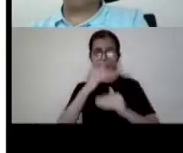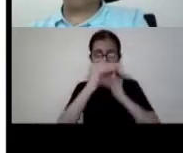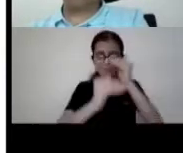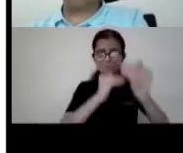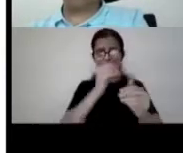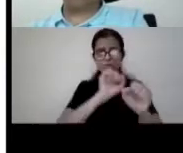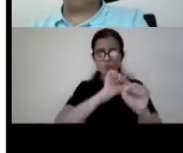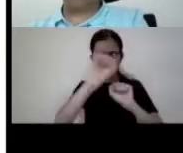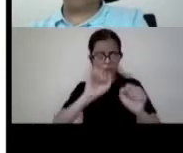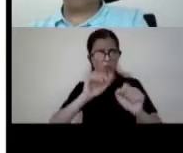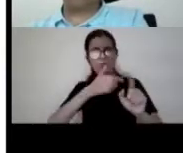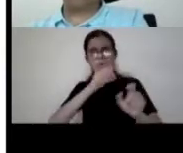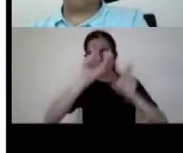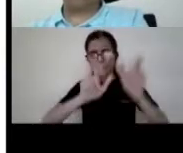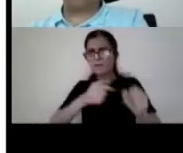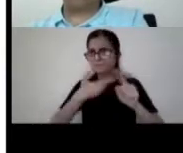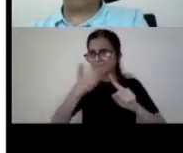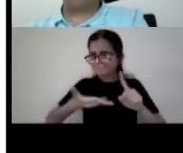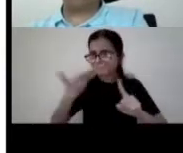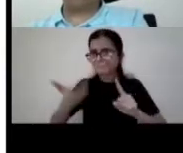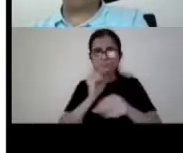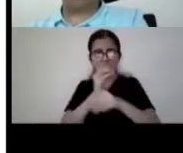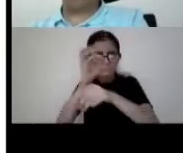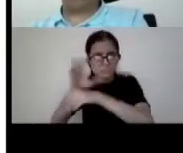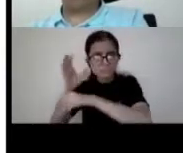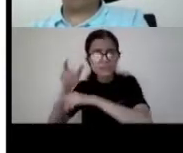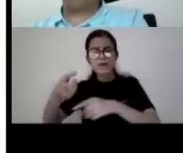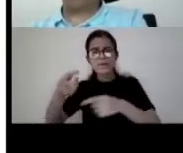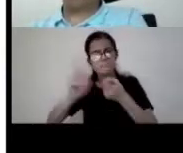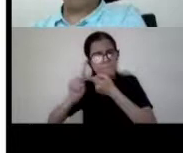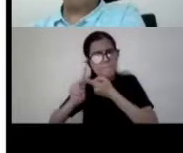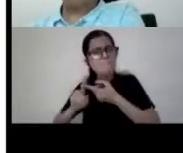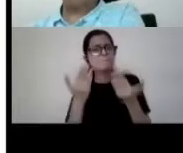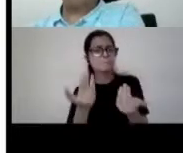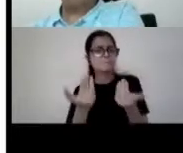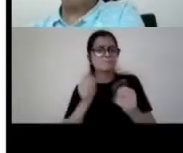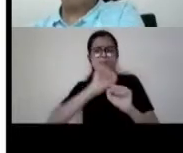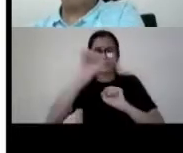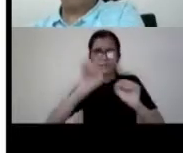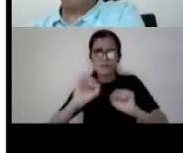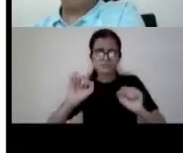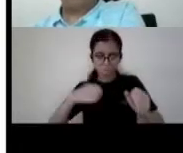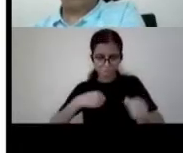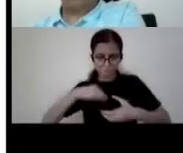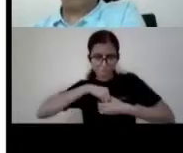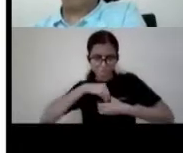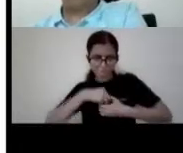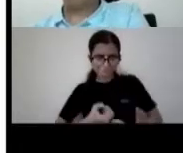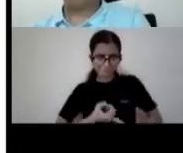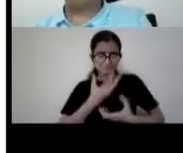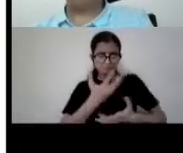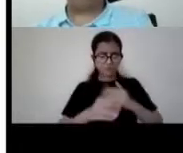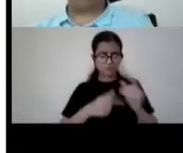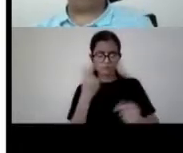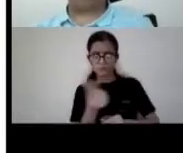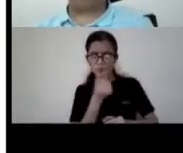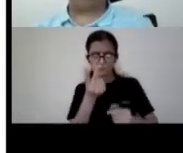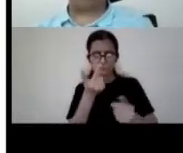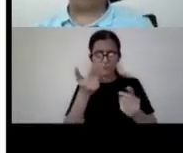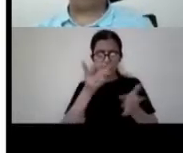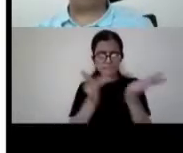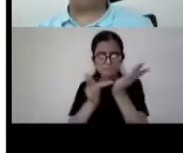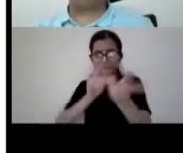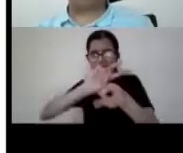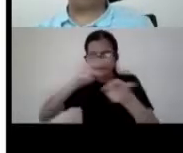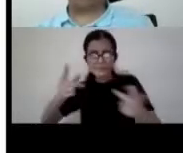people to make aware uh people that all this exists and to build capacity among people on how to use these uh